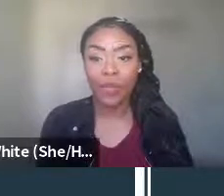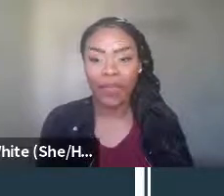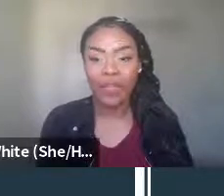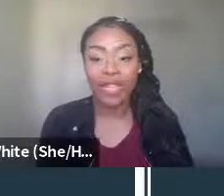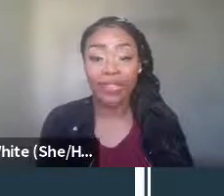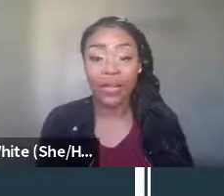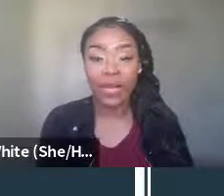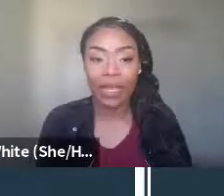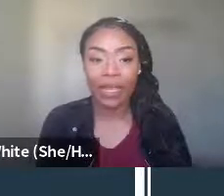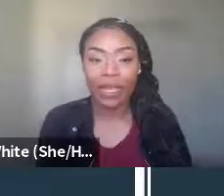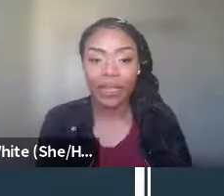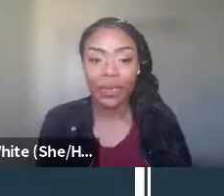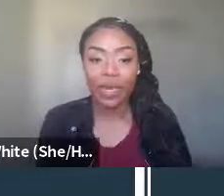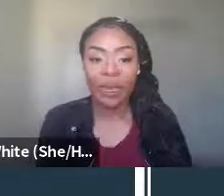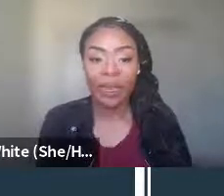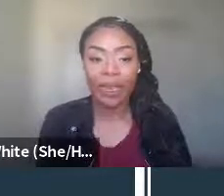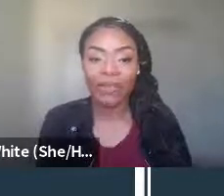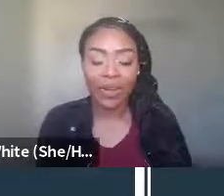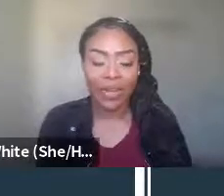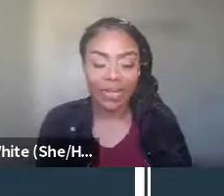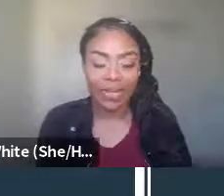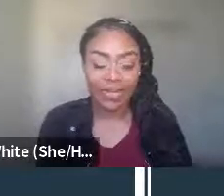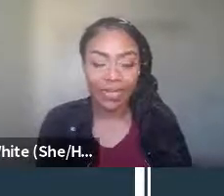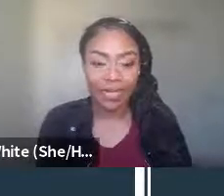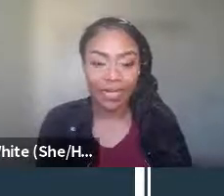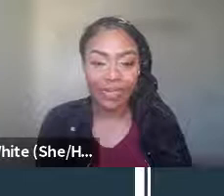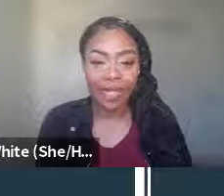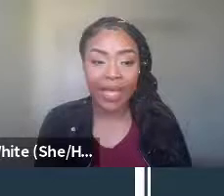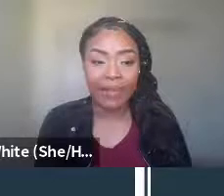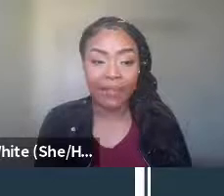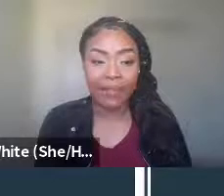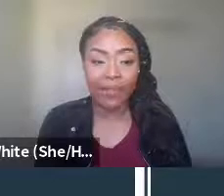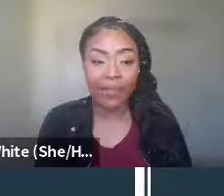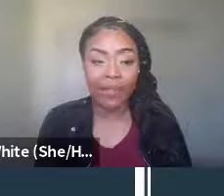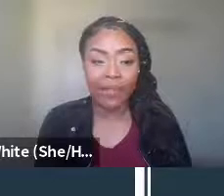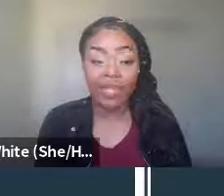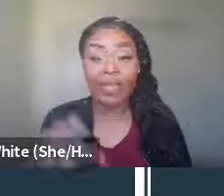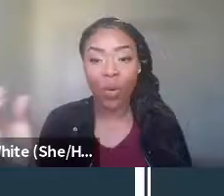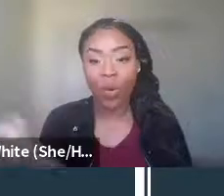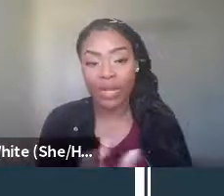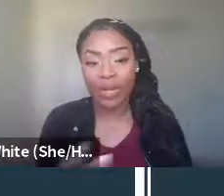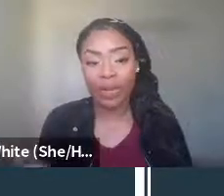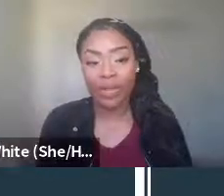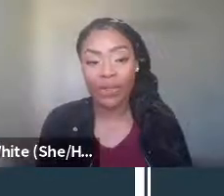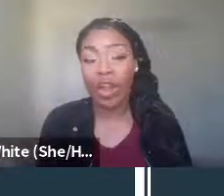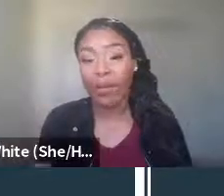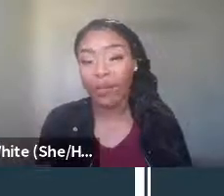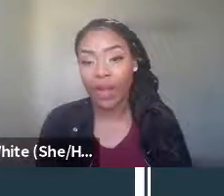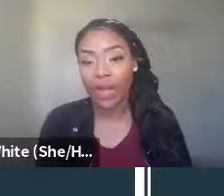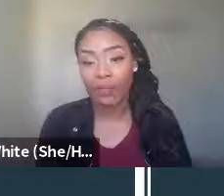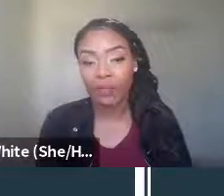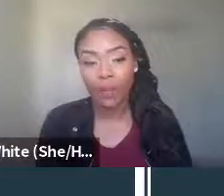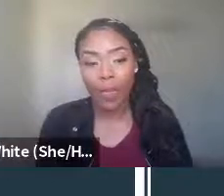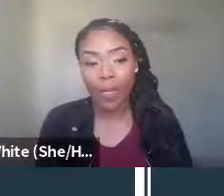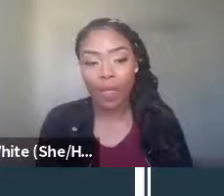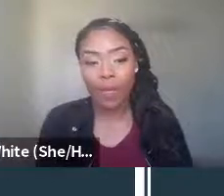impacts your behaviors and learning. So your ability to learn is is is correlated with trauma.